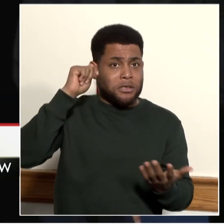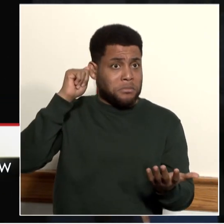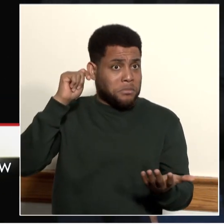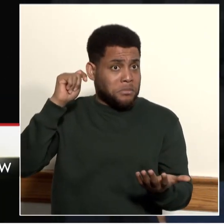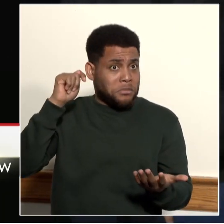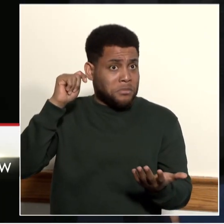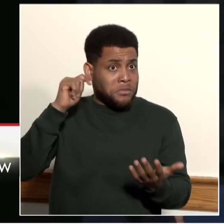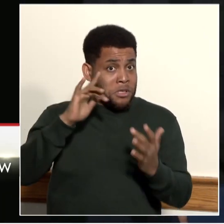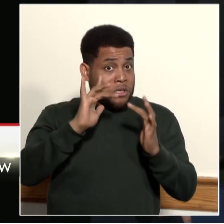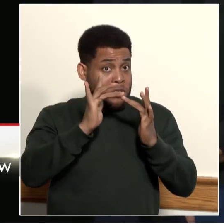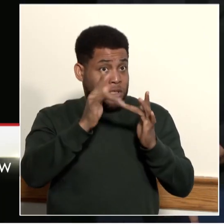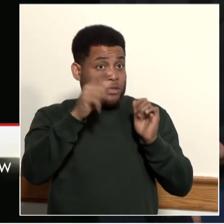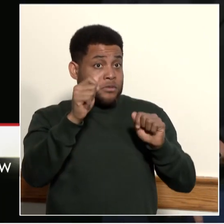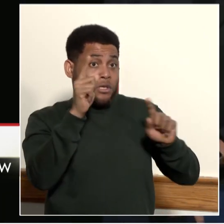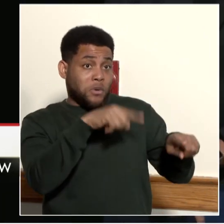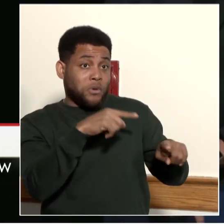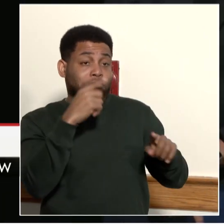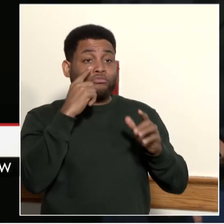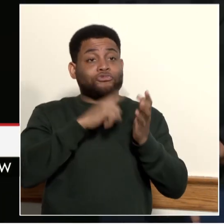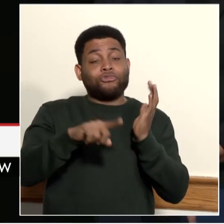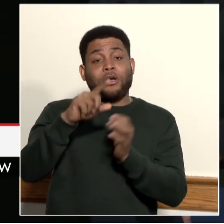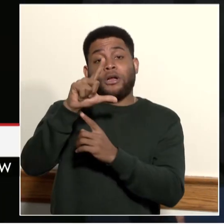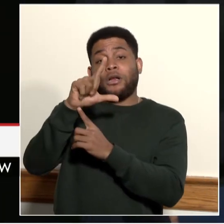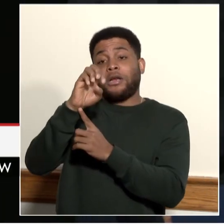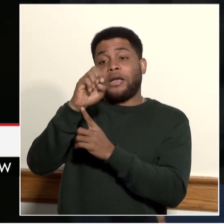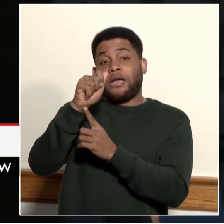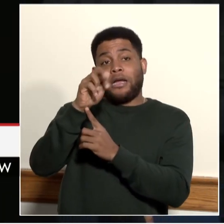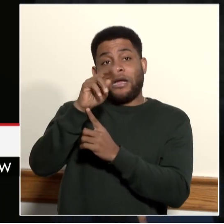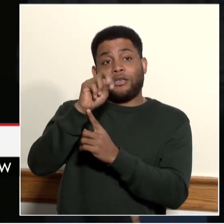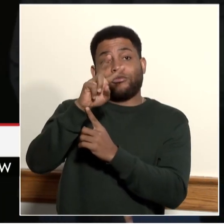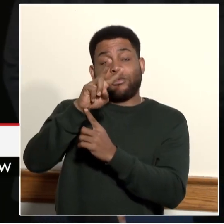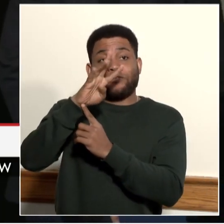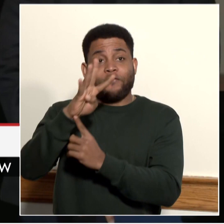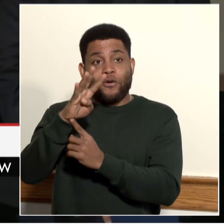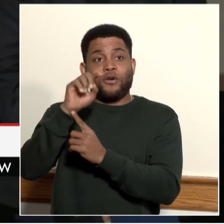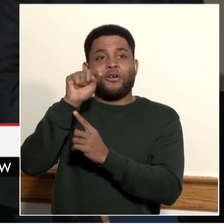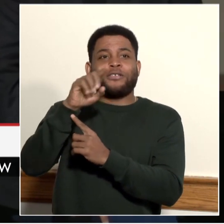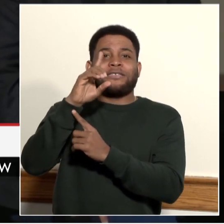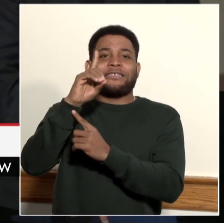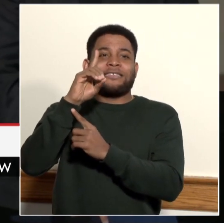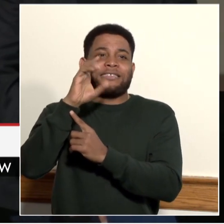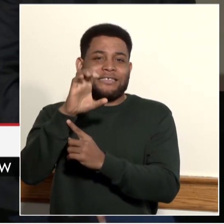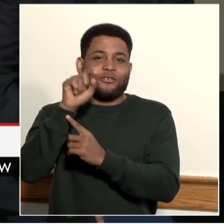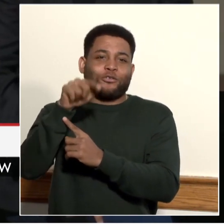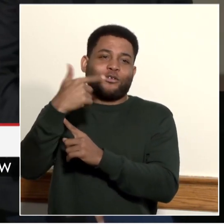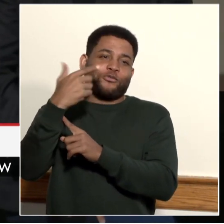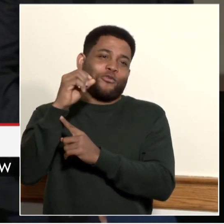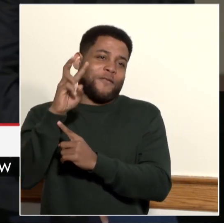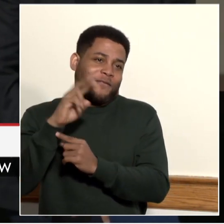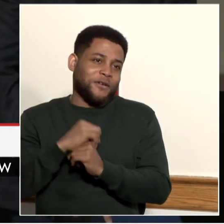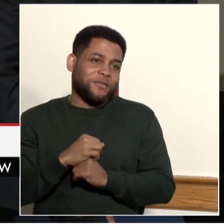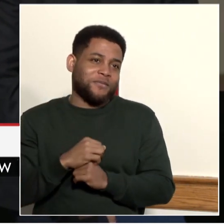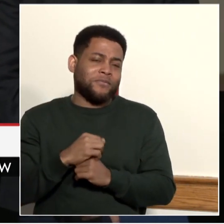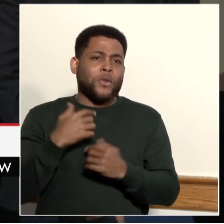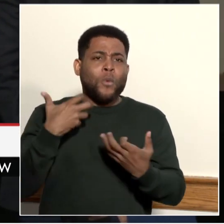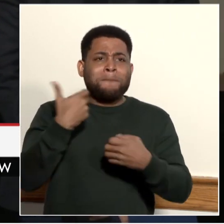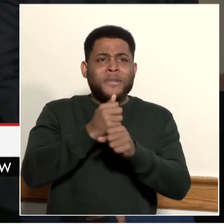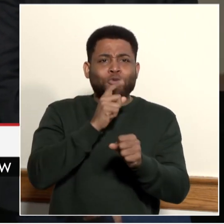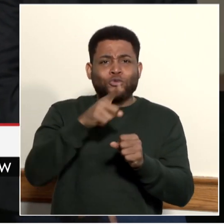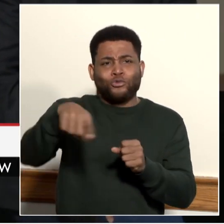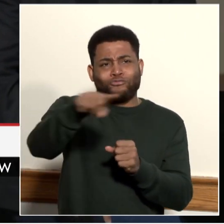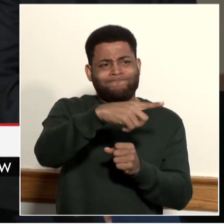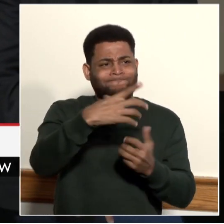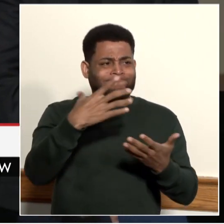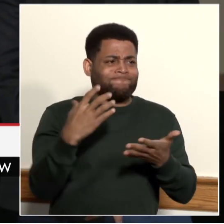.dc.gov, because we want everybody to have a summer plan. So, let me close by thanking the Ida B.